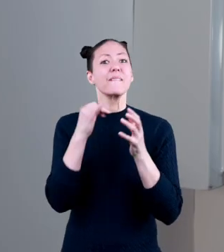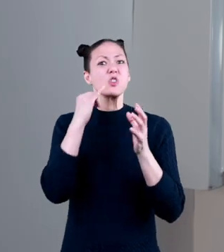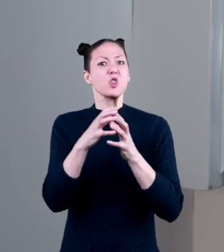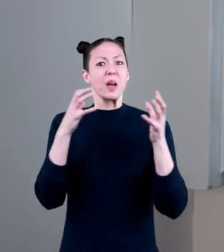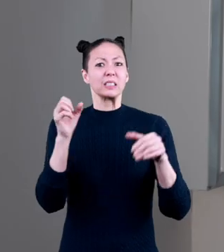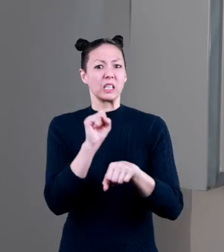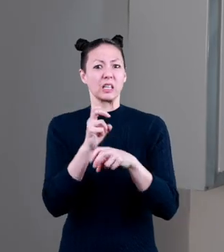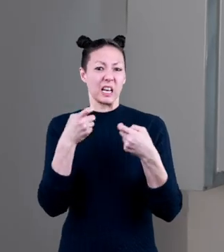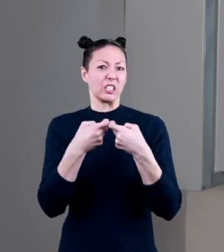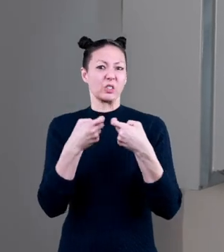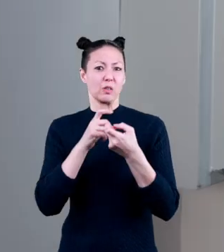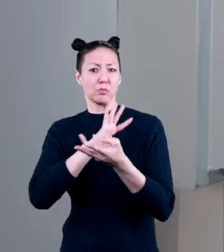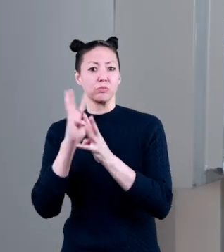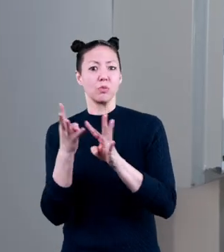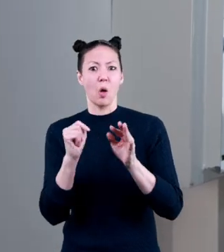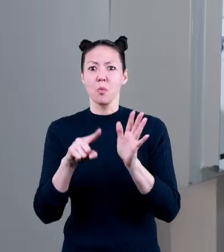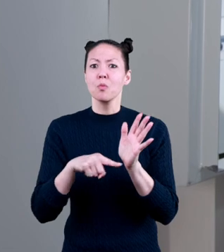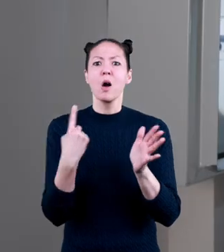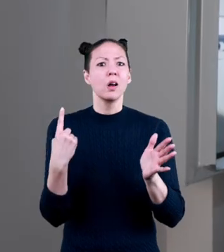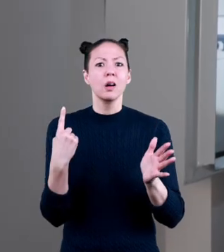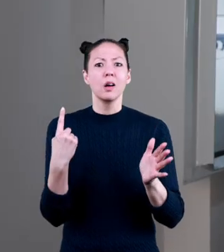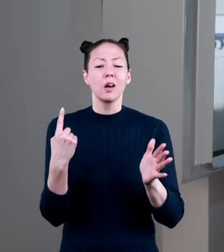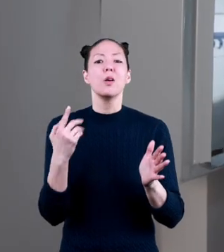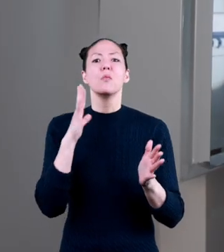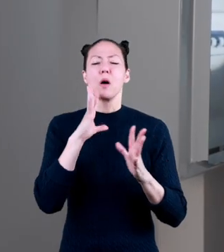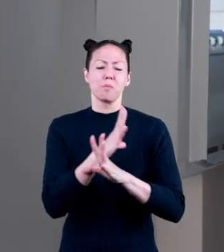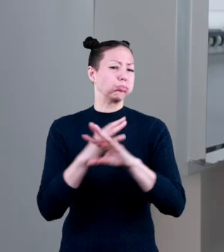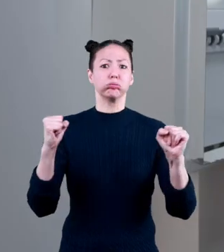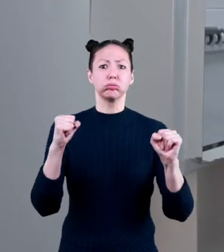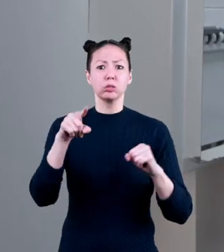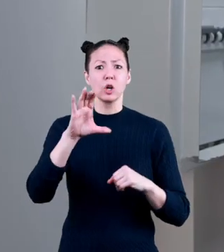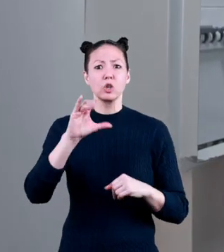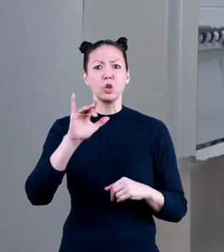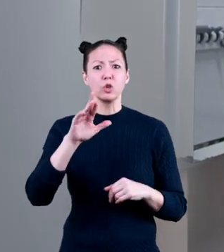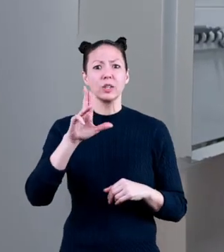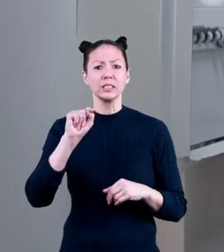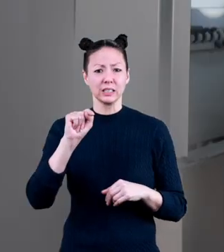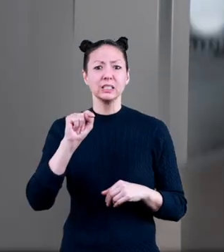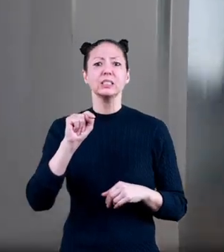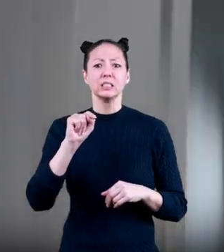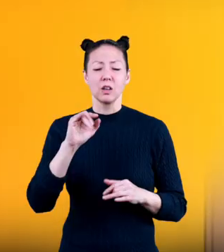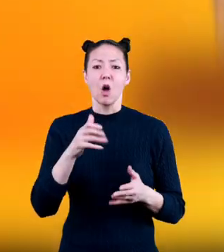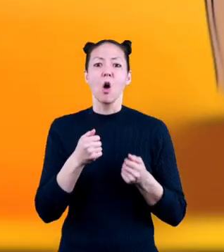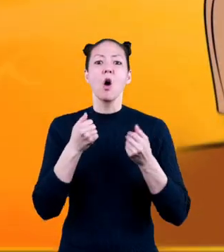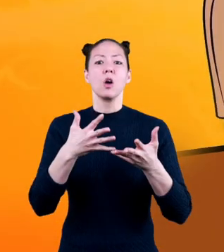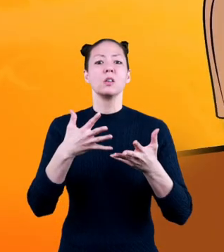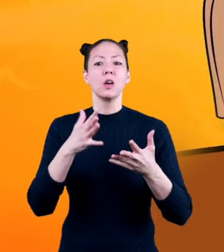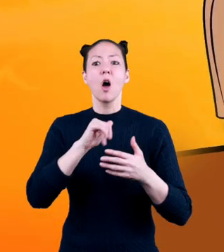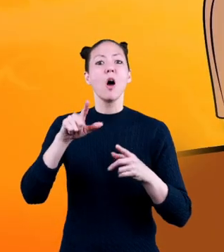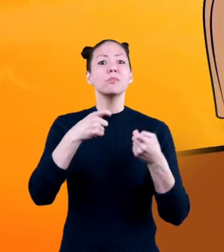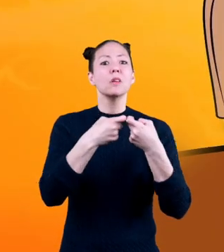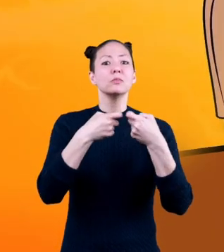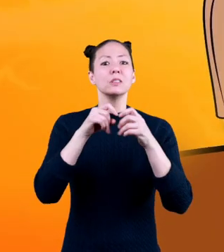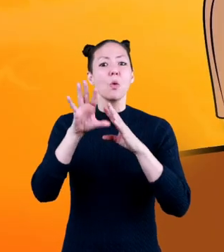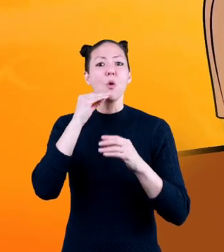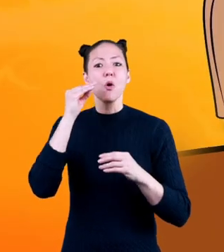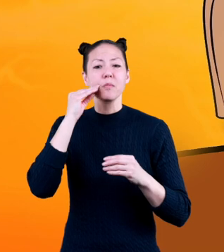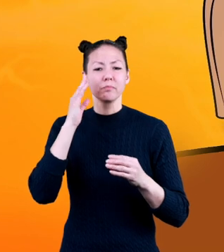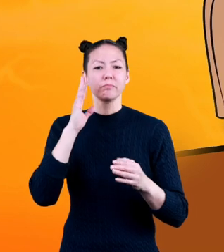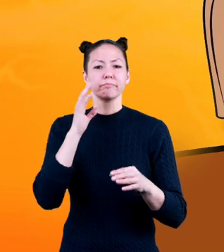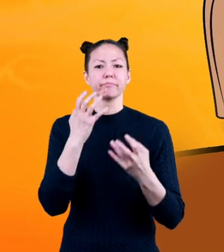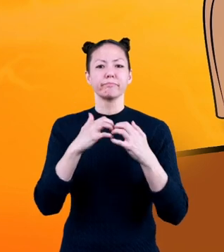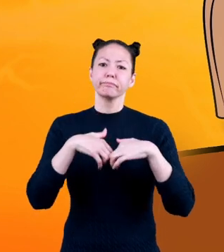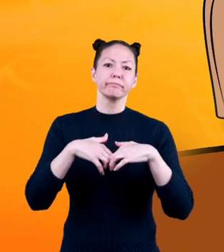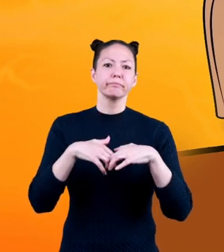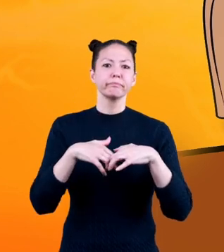electric current flows all at once, it could blow a circuit and cause all the appliances in your home to stop